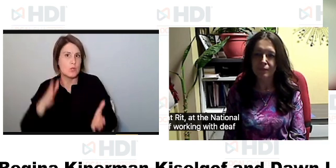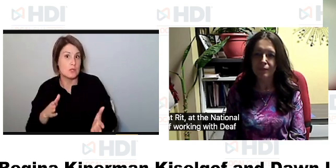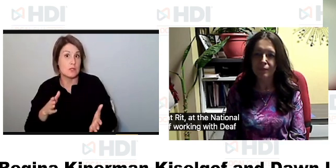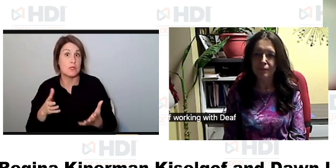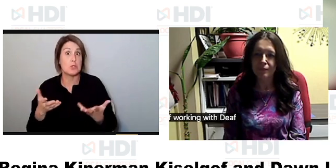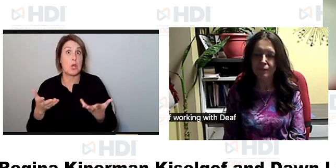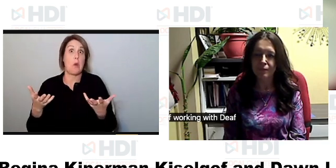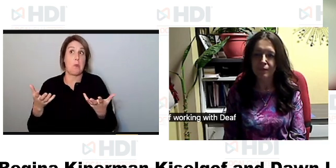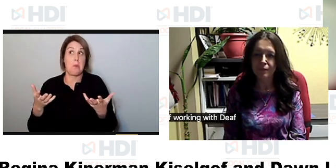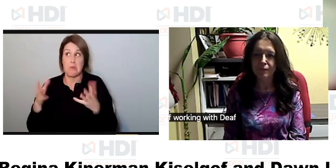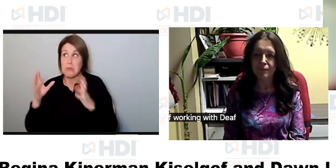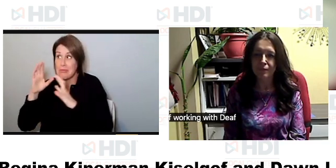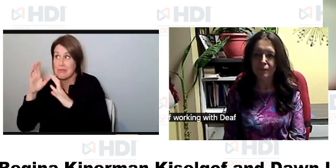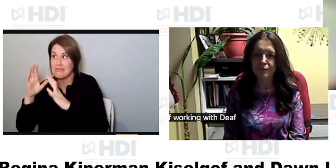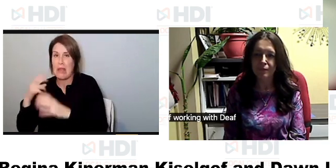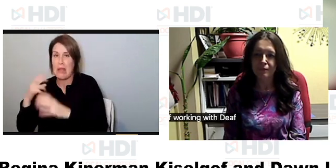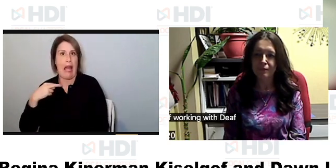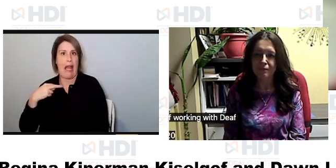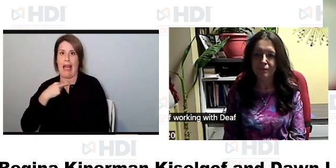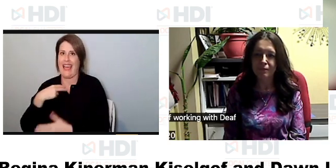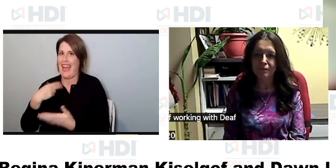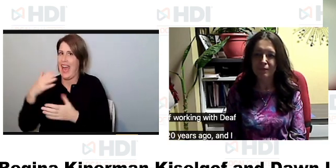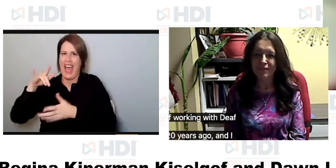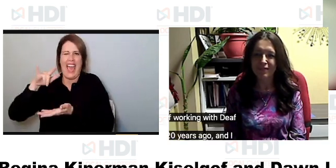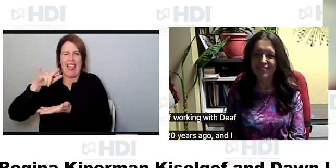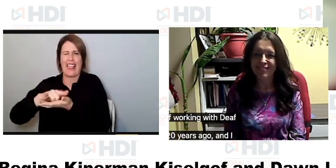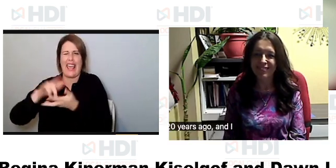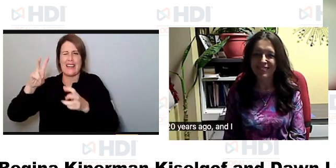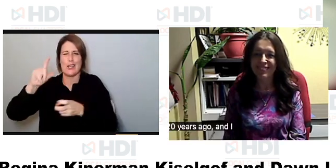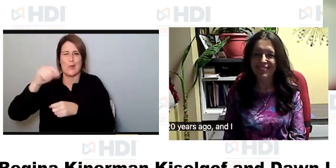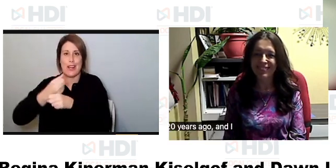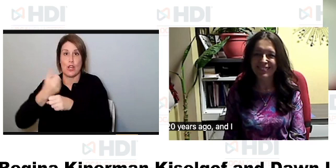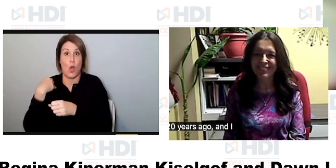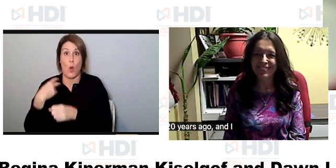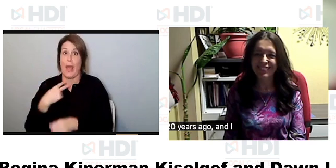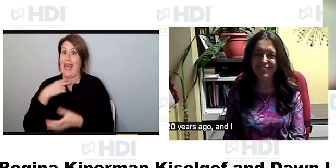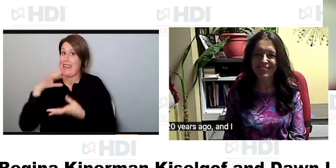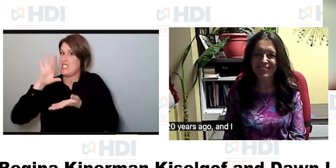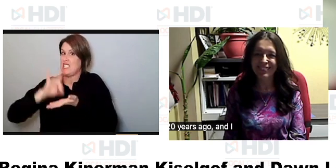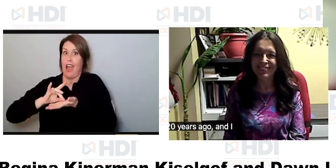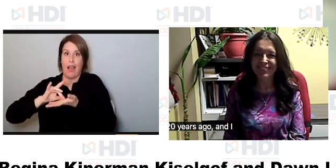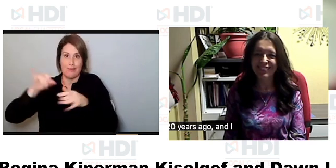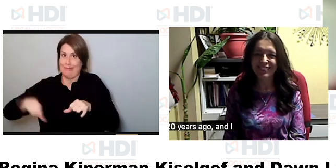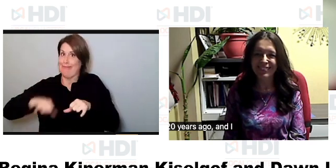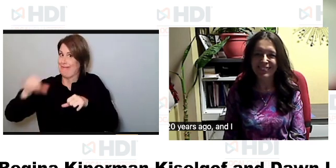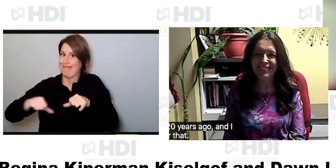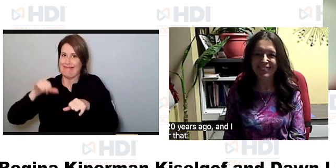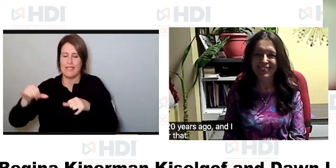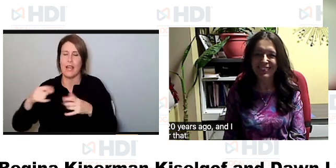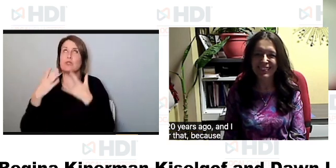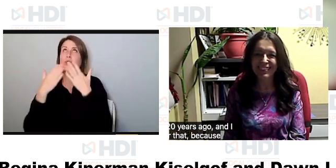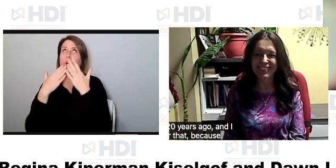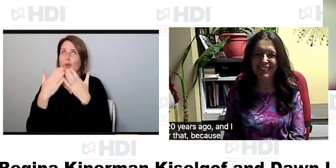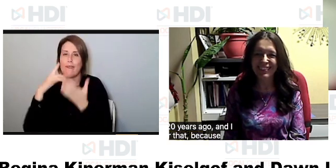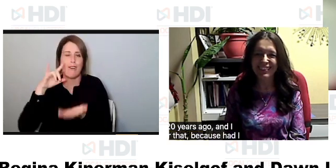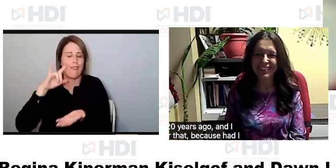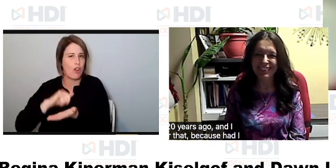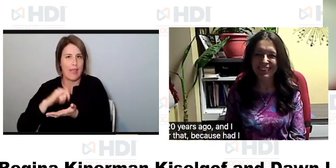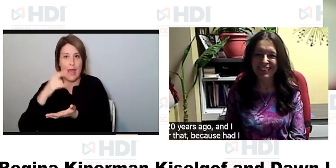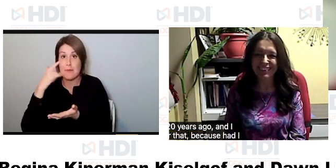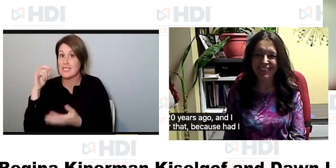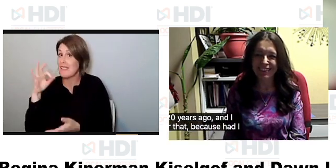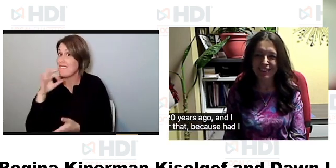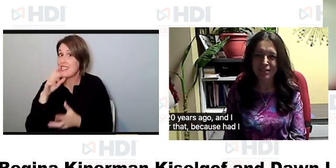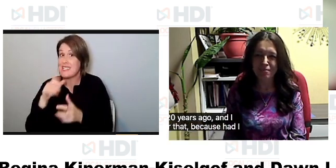stuck to where i landed 20 years ago and i stuck and i'm very grateful uh for that because had i not pursued